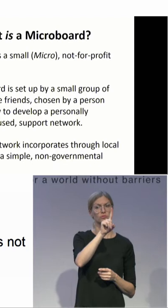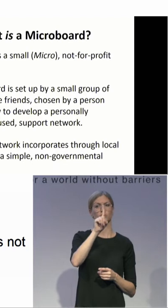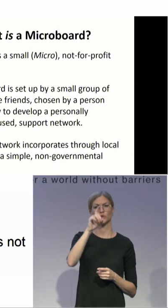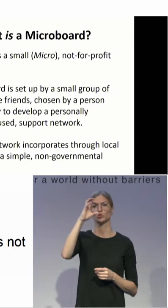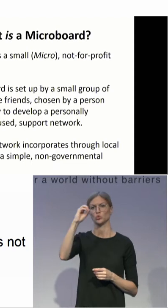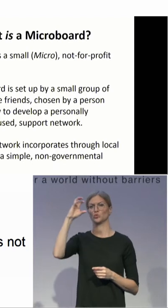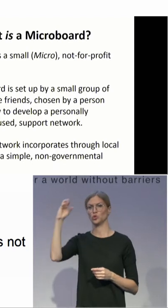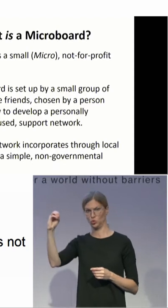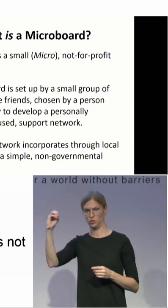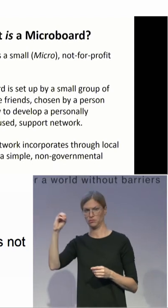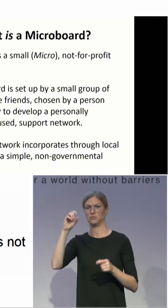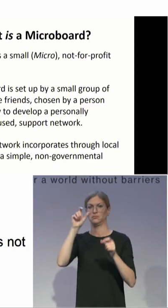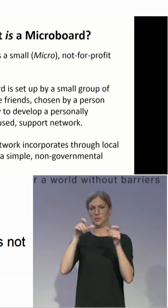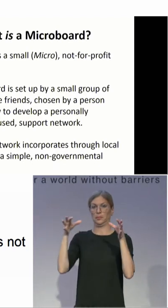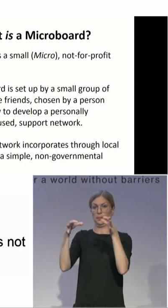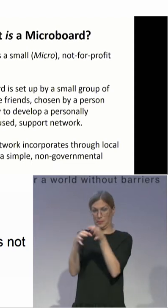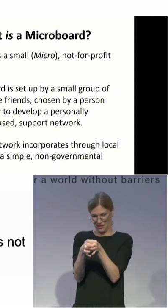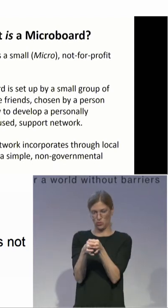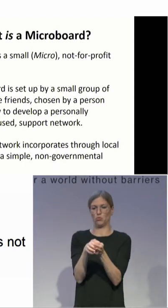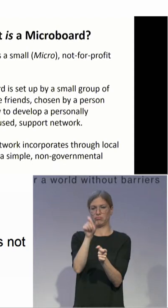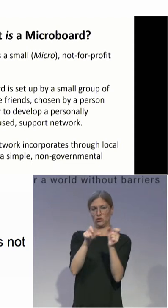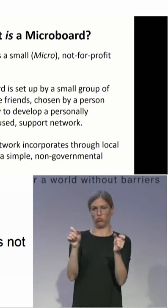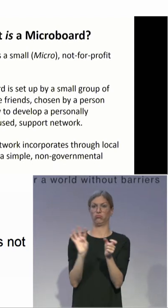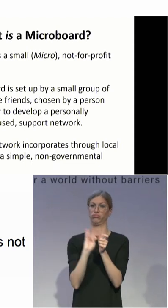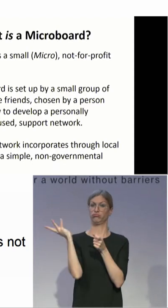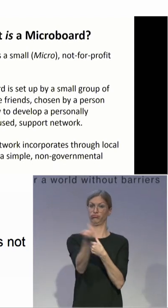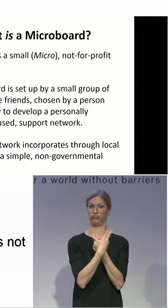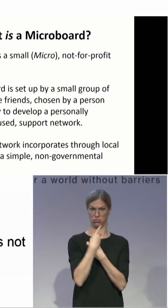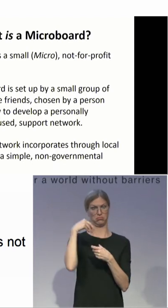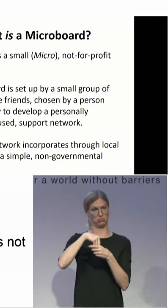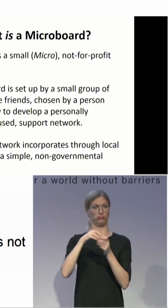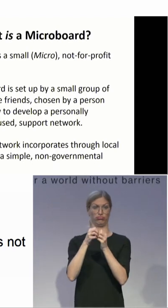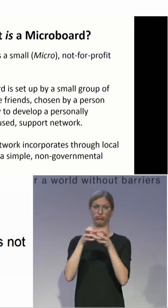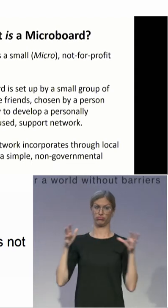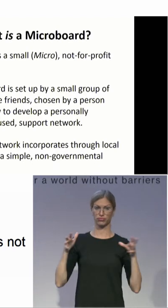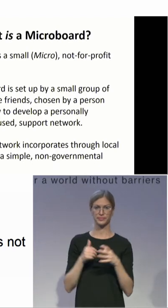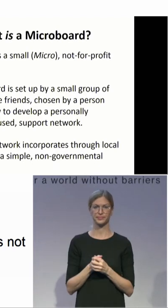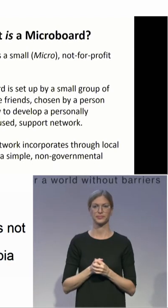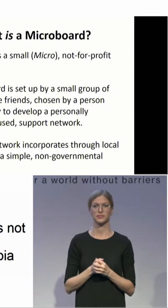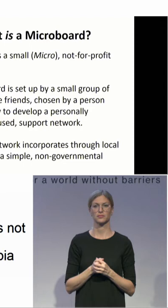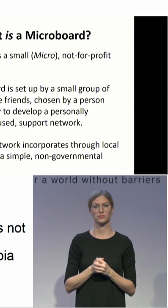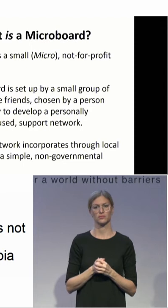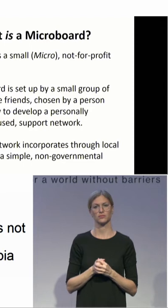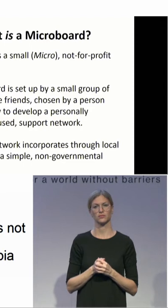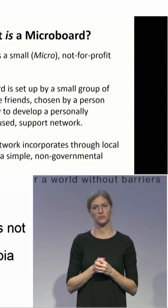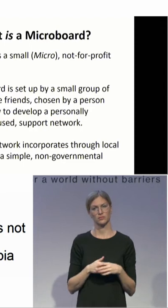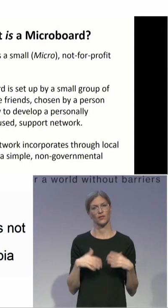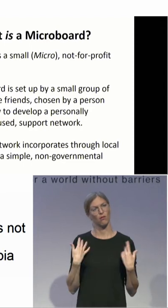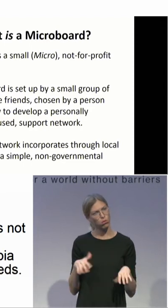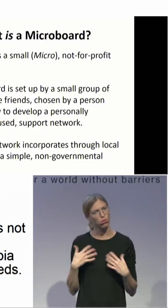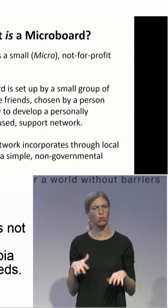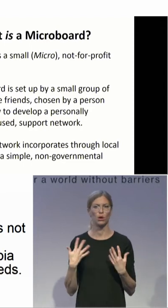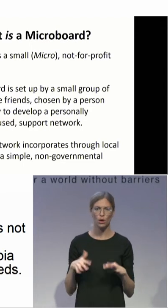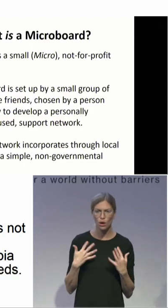of them are for people that have profound and complex needs. So often it will take us a while to find out how they indicate and how they communicate,